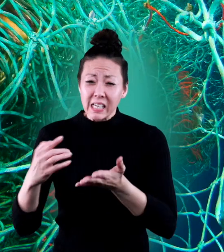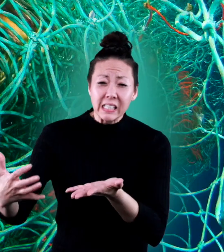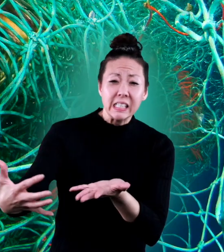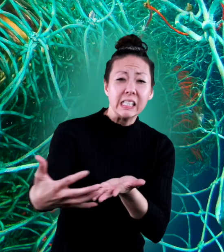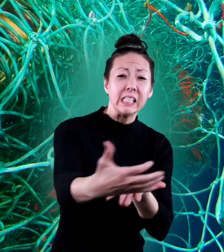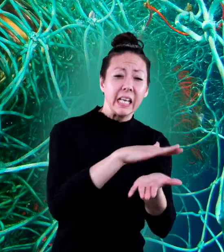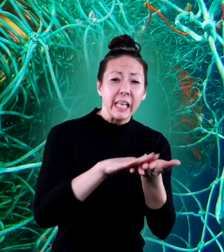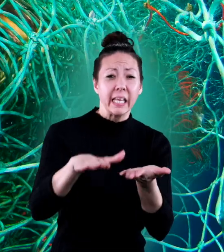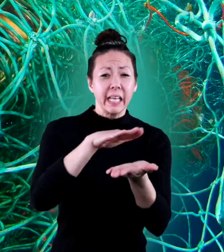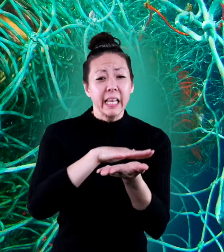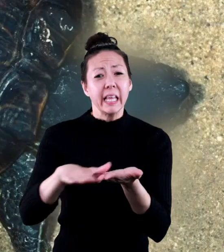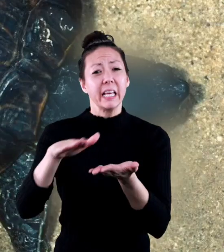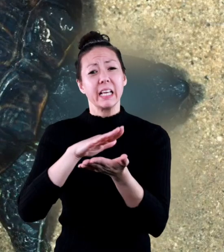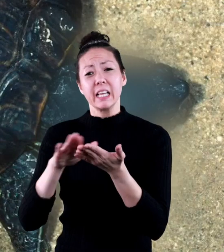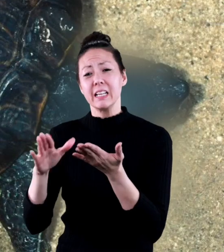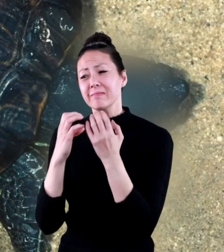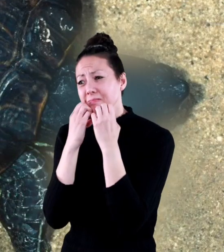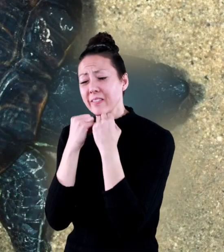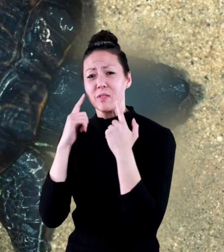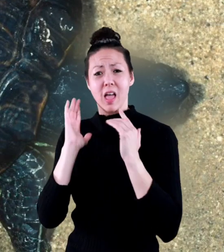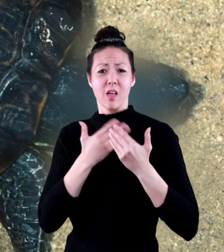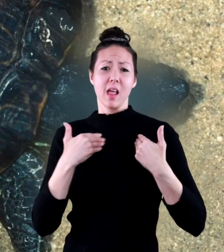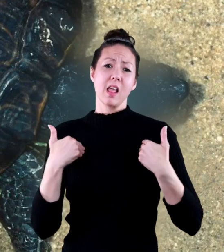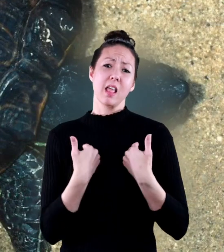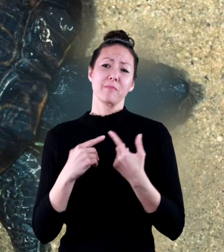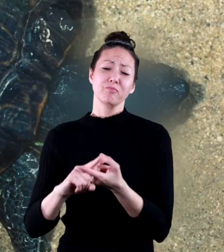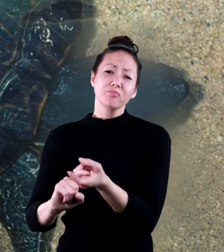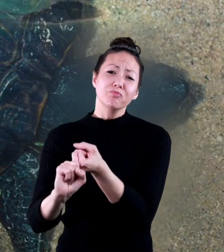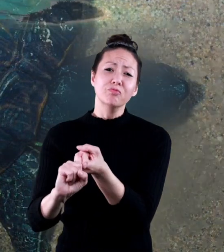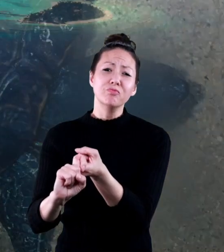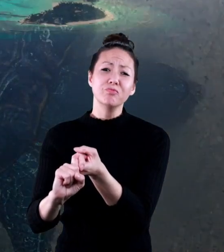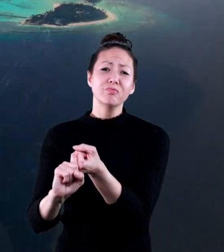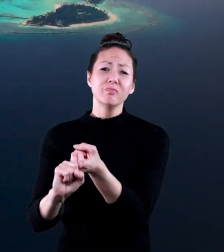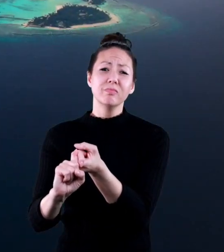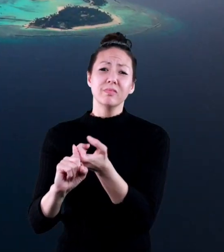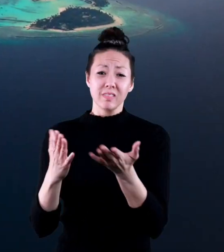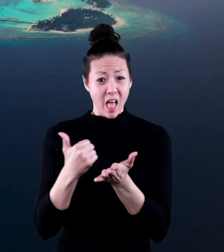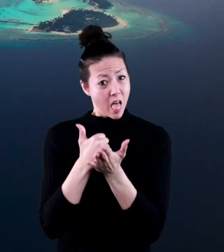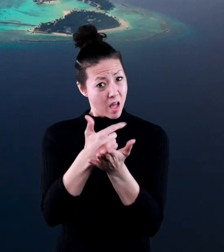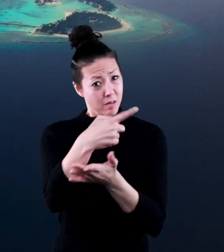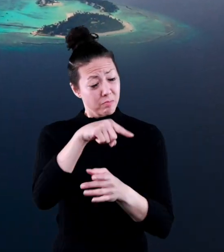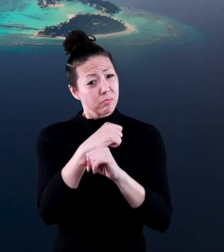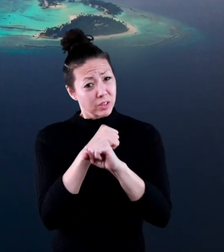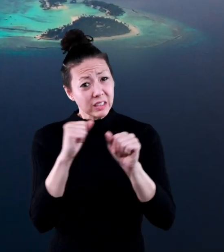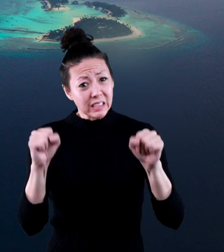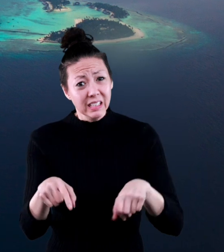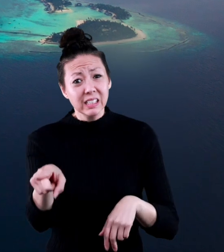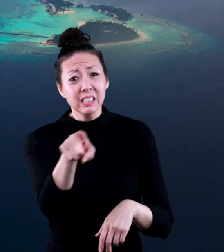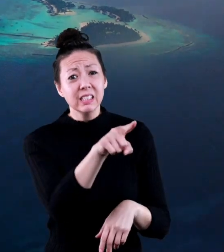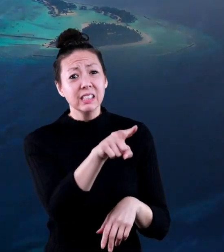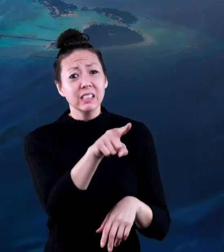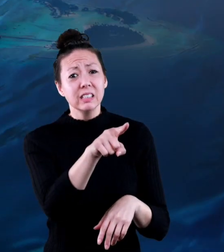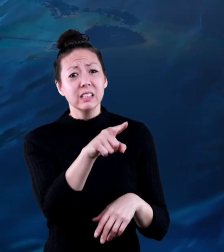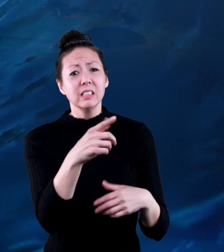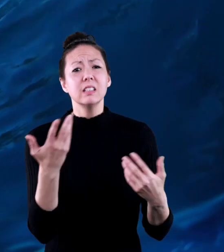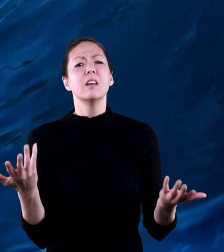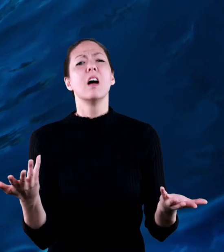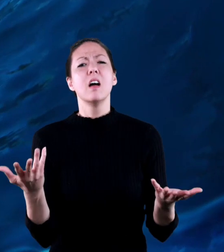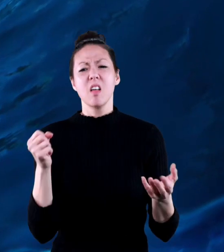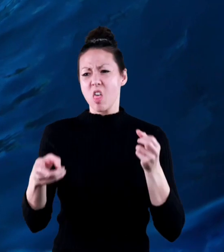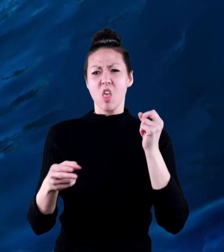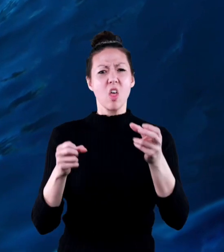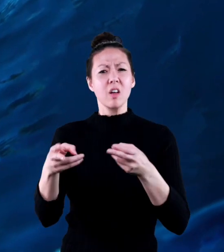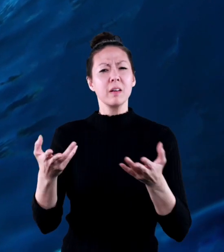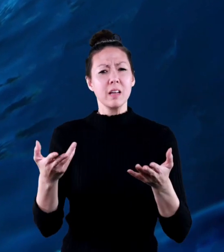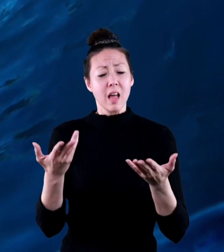wreaking havoc and causing problems for our animal friends down there. Can anybody help protect the oceans from being the dumping ground